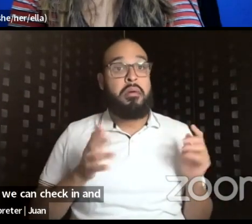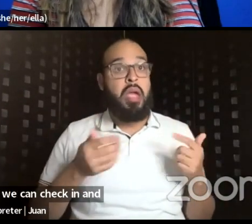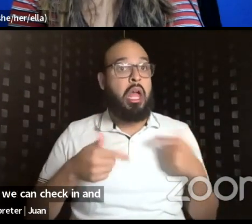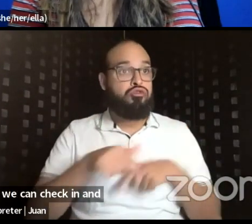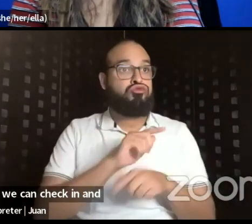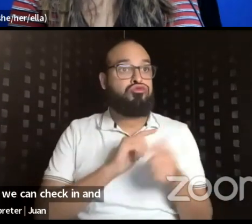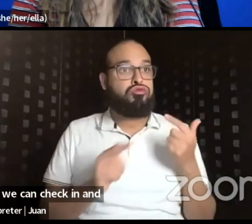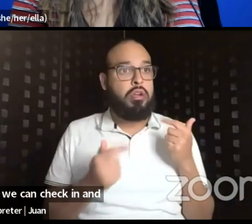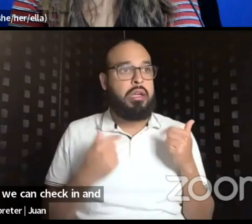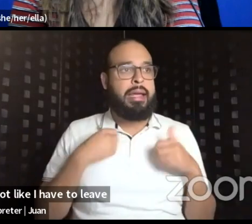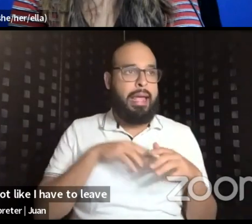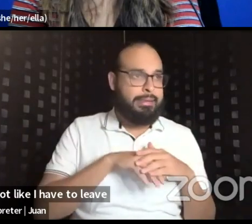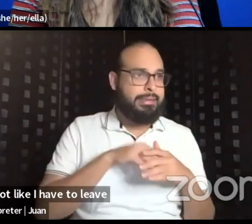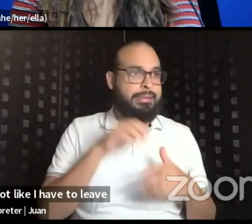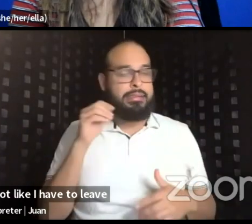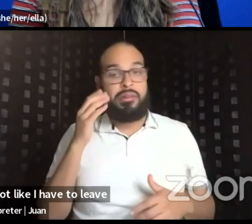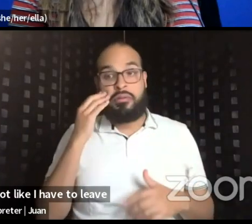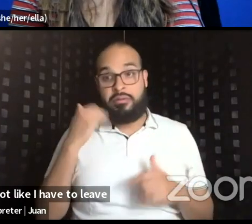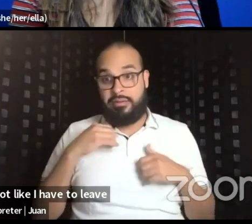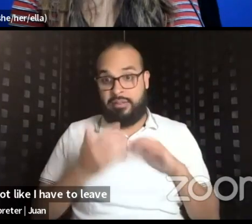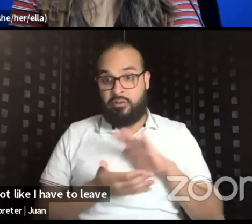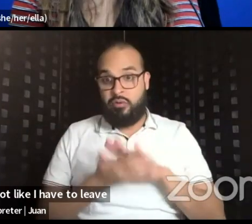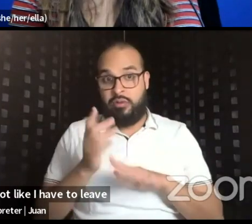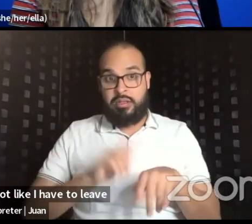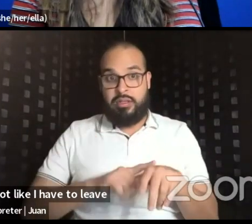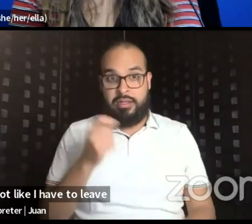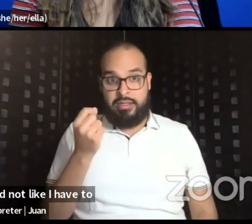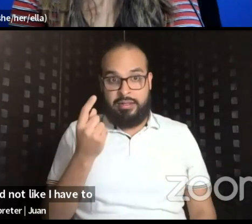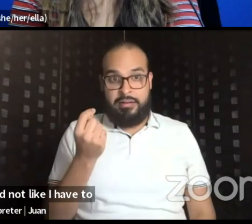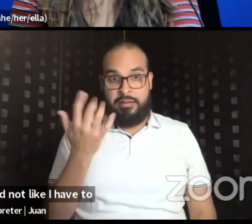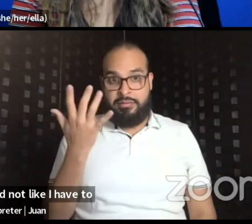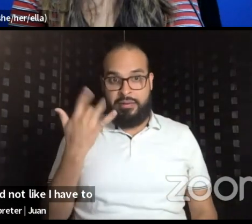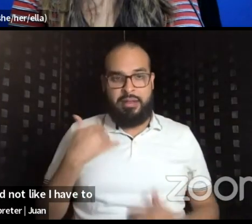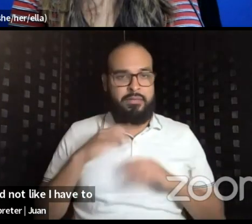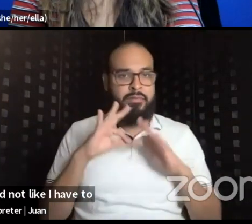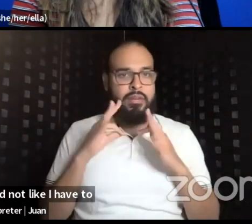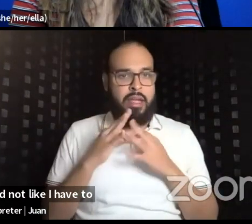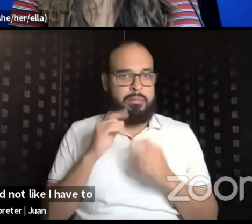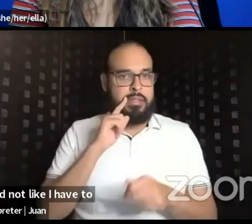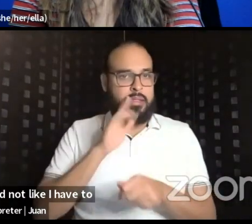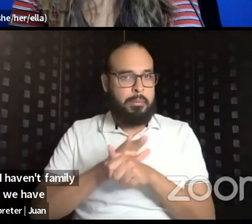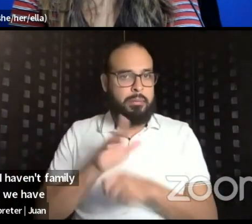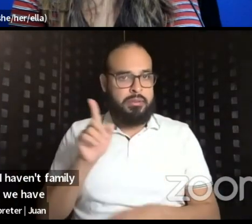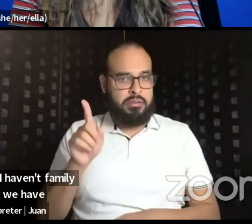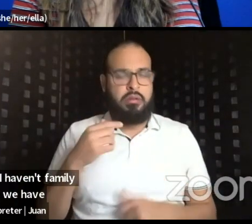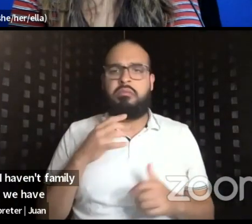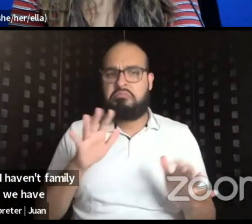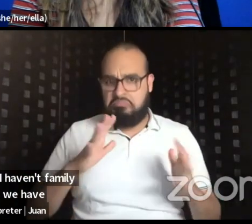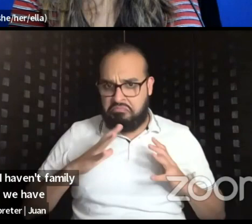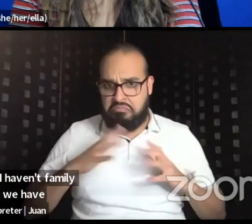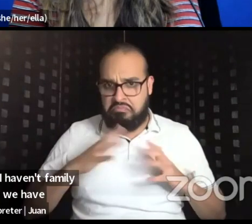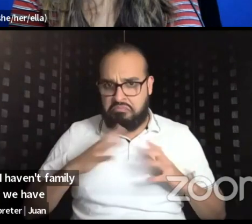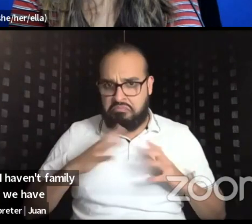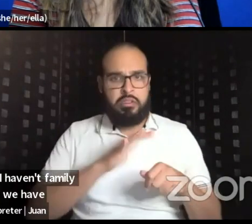do. And not like, I have to leave this session at 11 because I have a family obligation and that's fine. We have enough people in the session that we can absorb that. And that's fine.